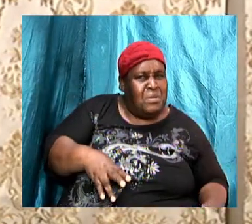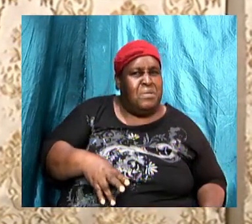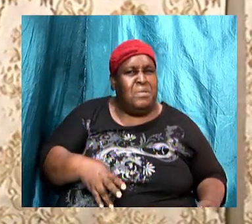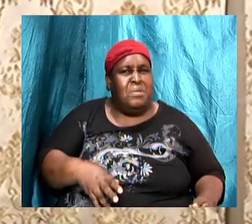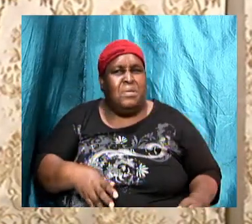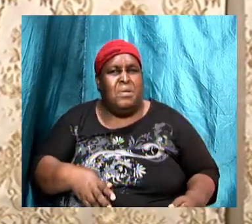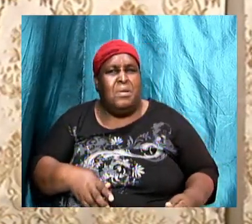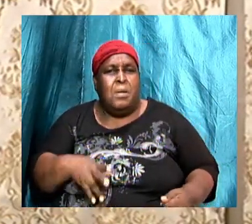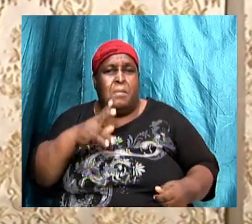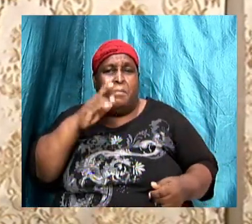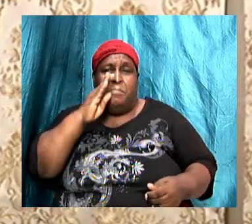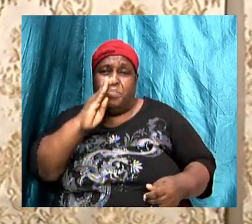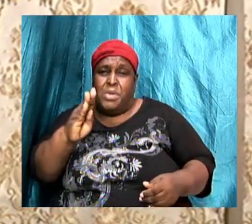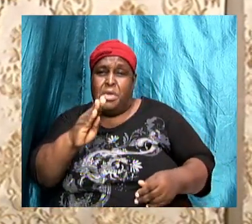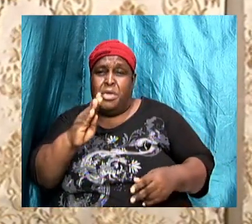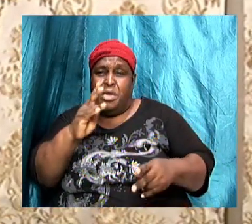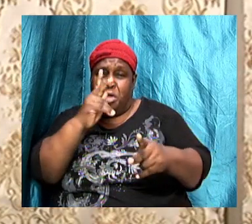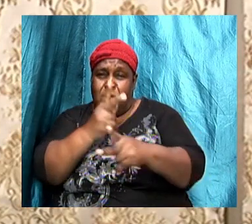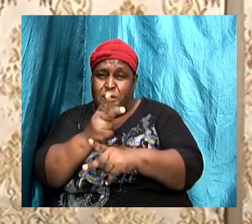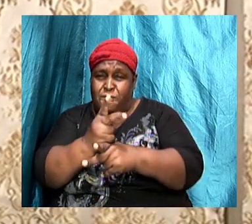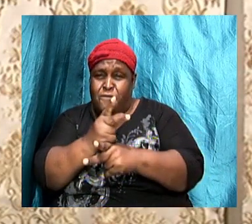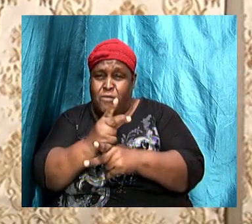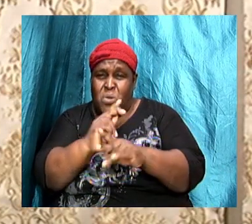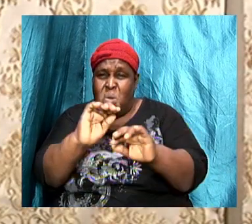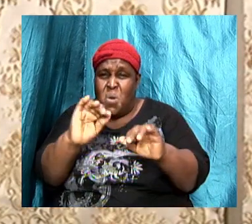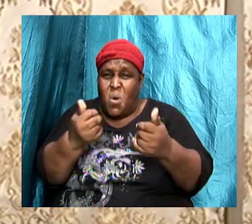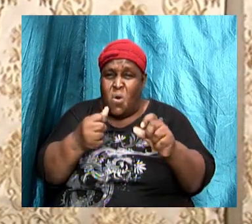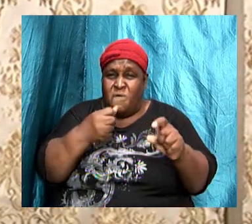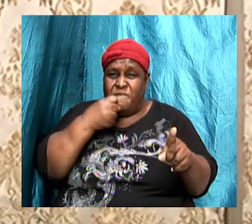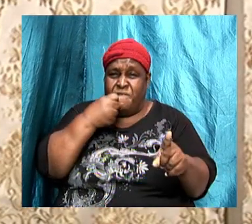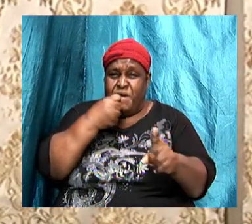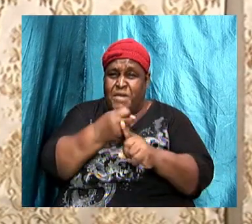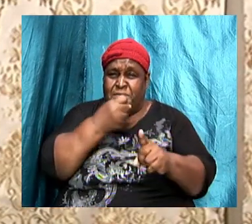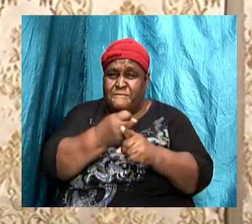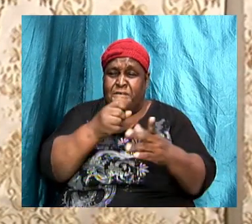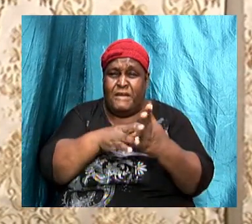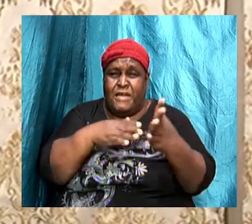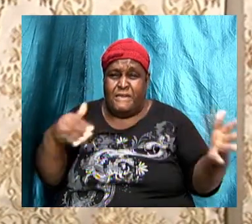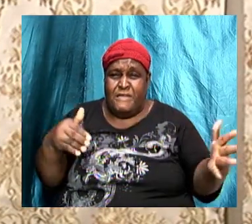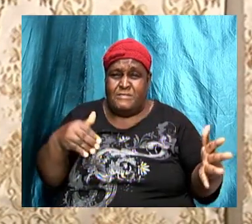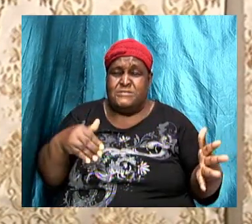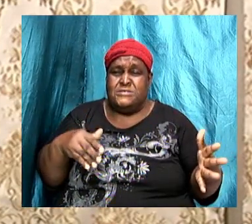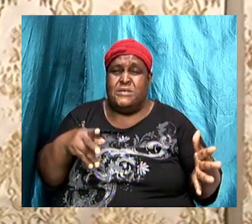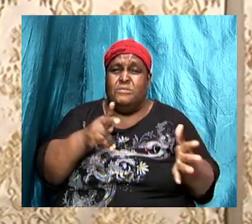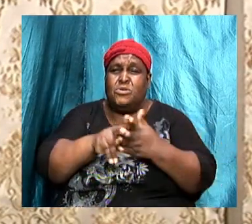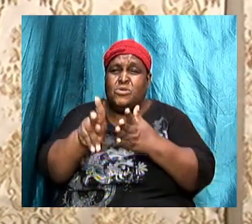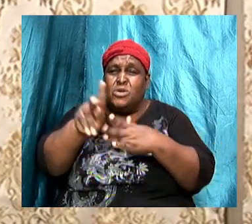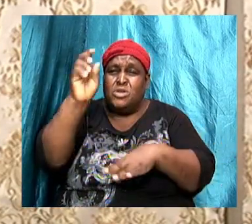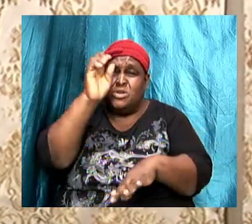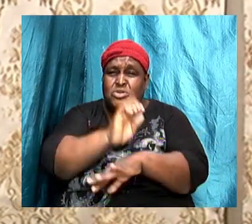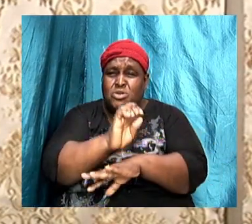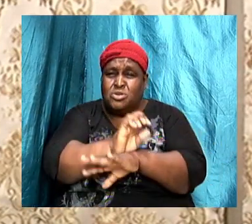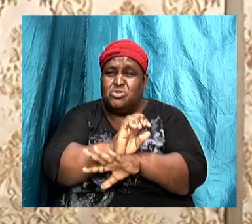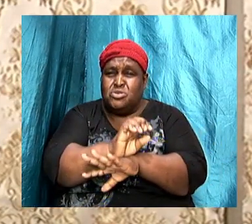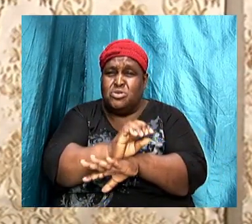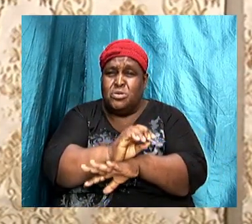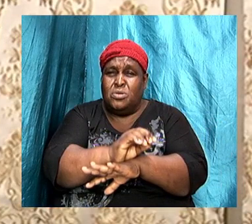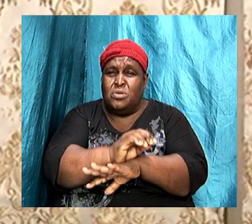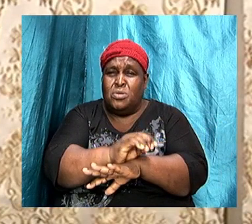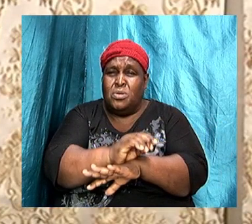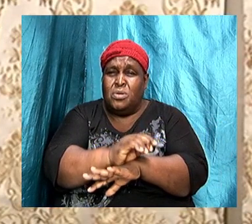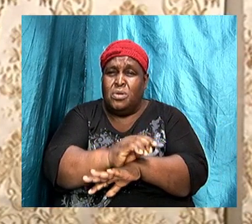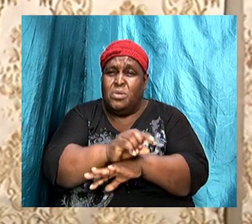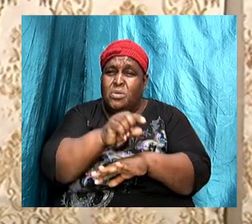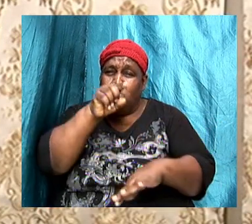fight against, how we push against, how we persecute the church because we or